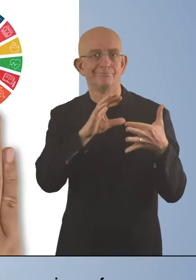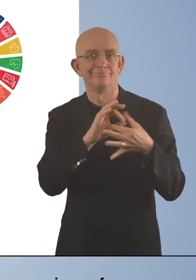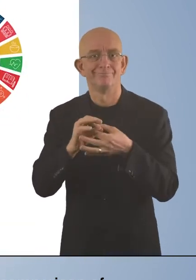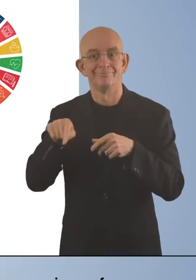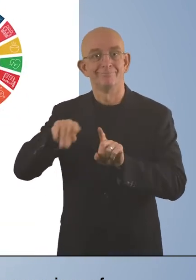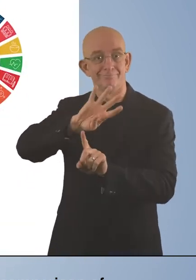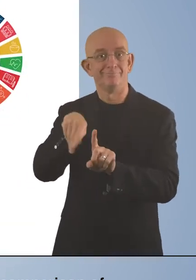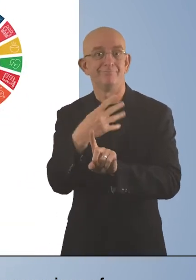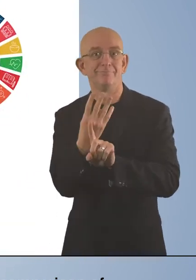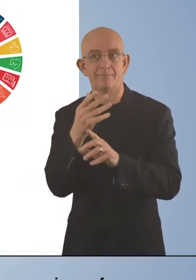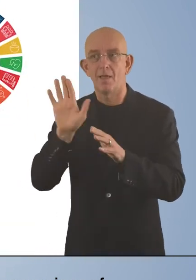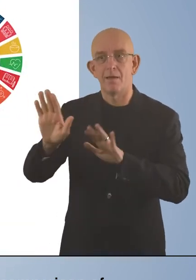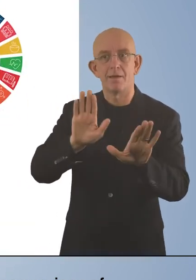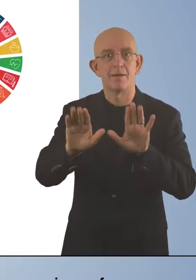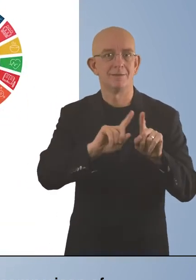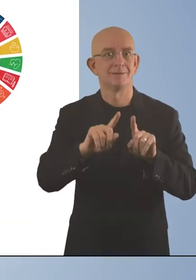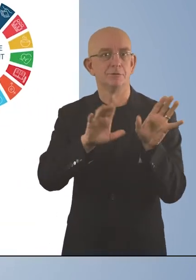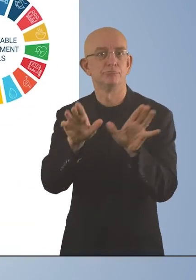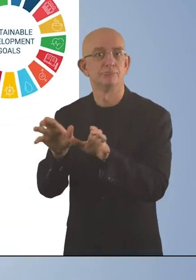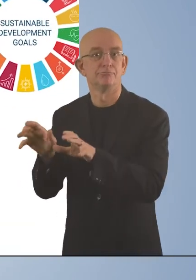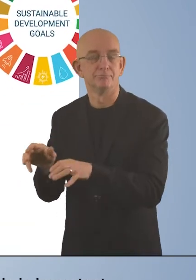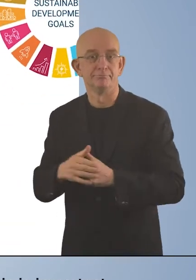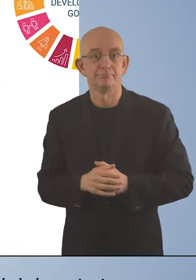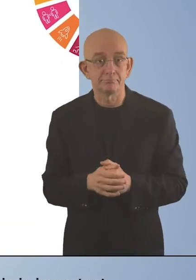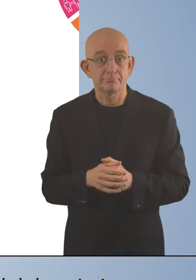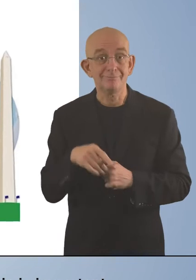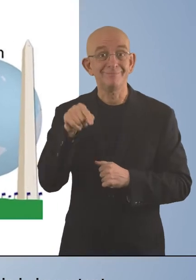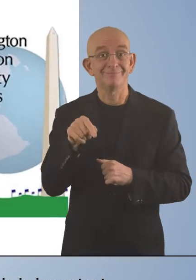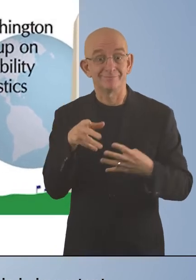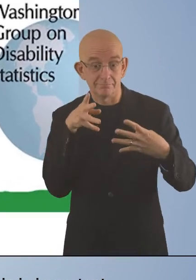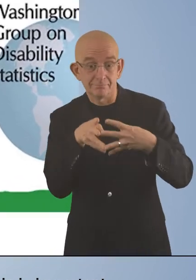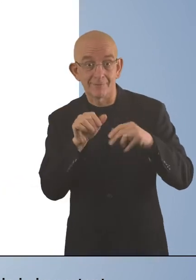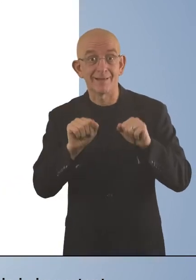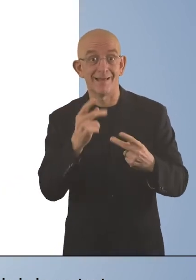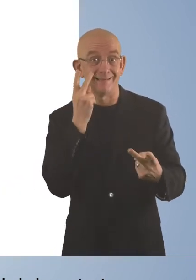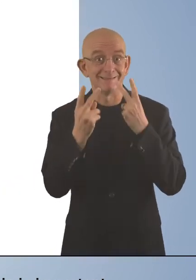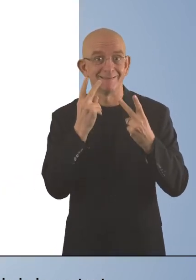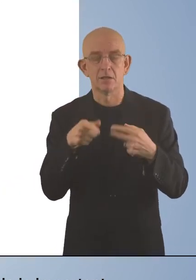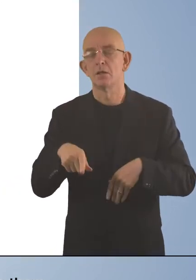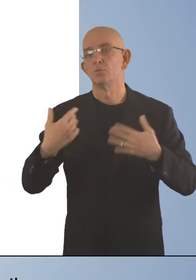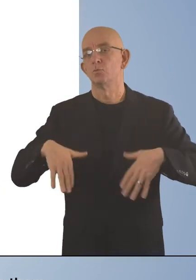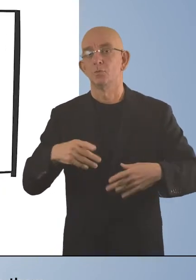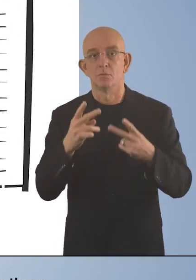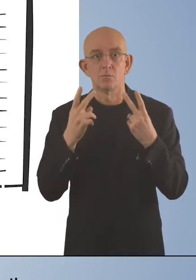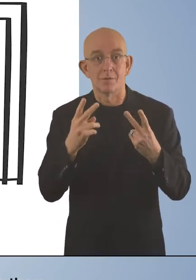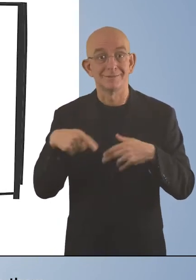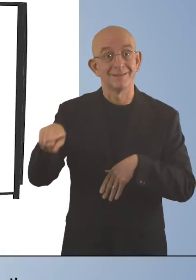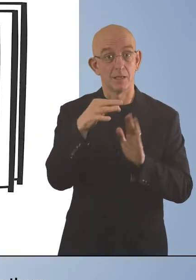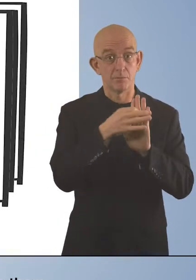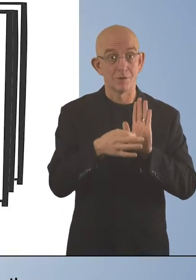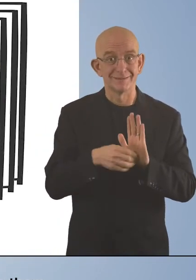prevalence, as well as for SDG disaggregation. And having transparent indicators like this is important so that policymakers